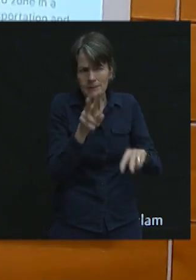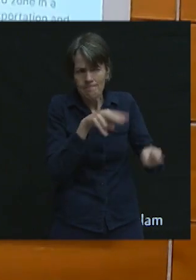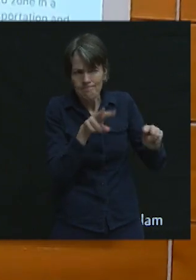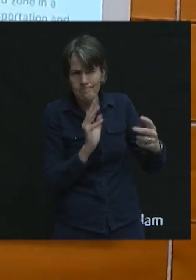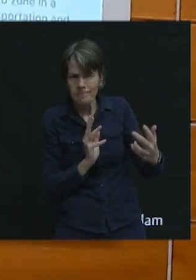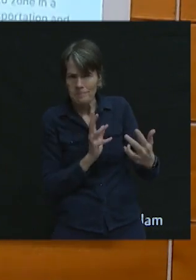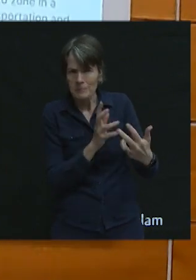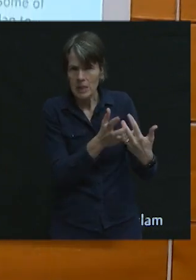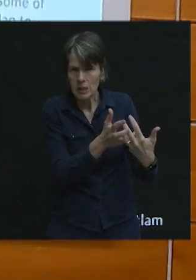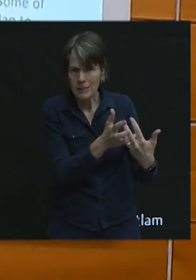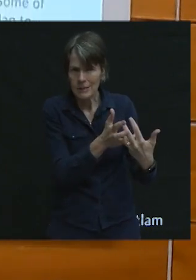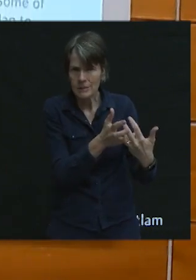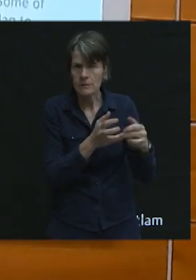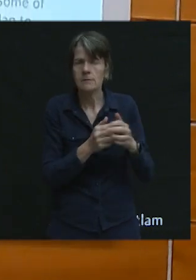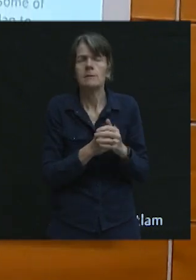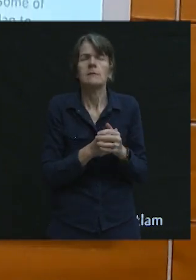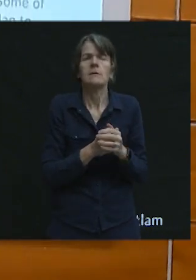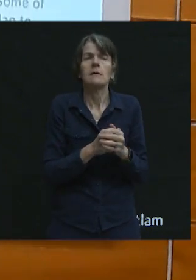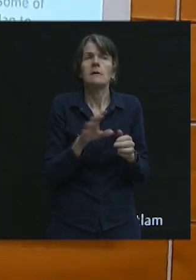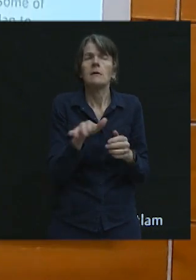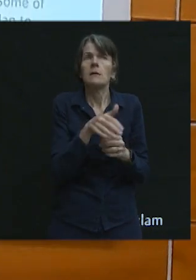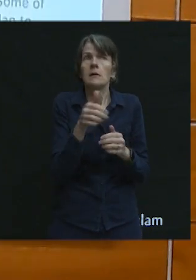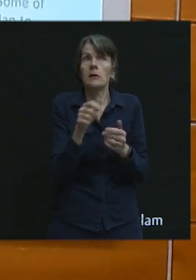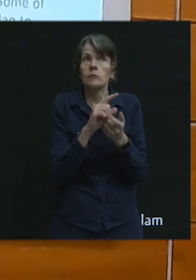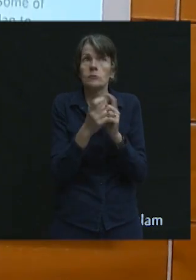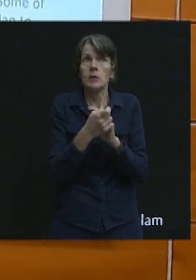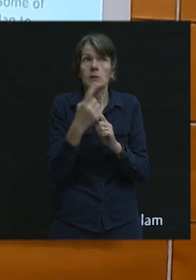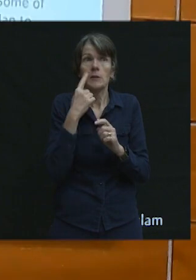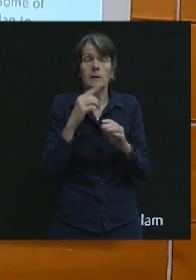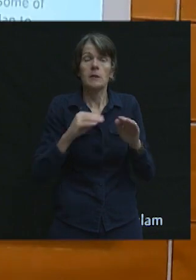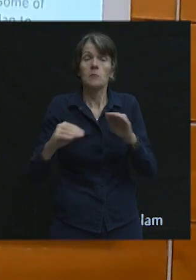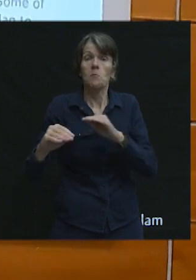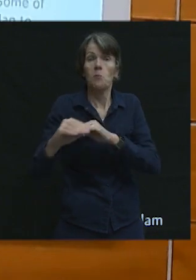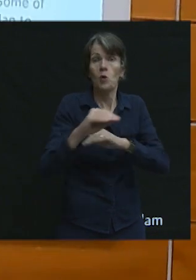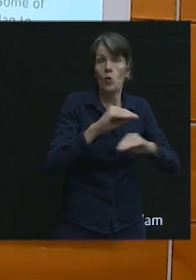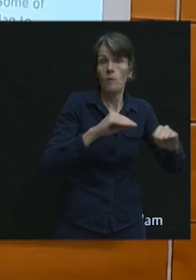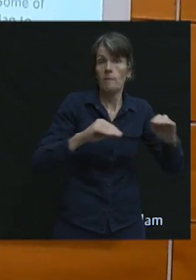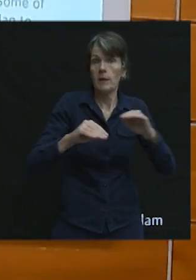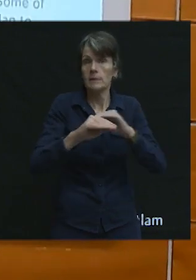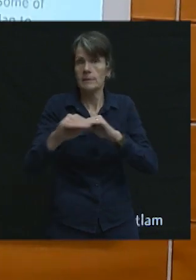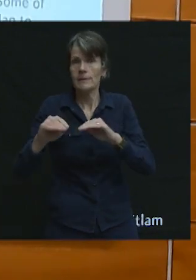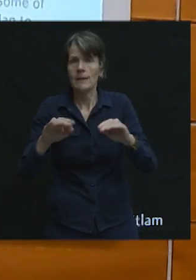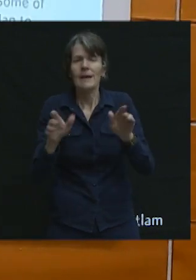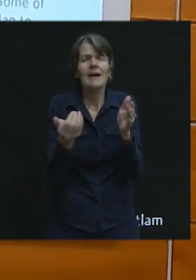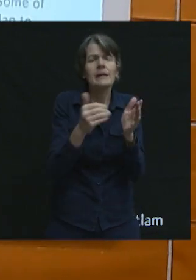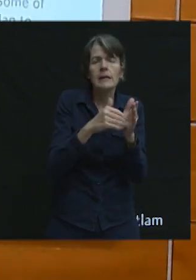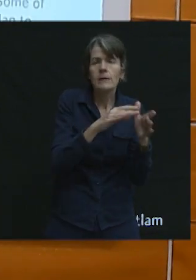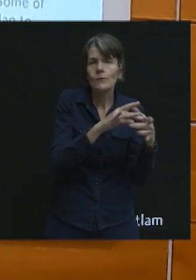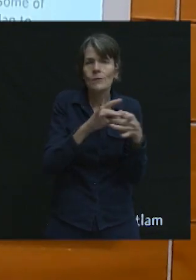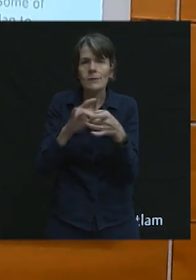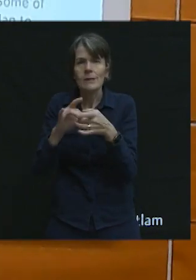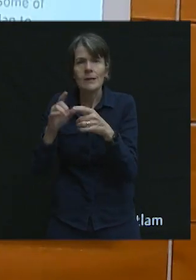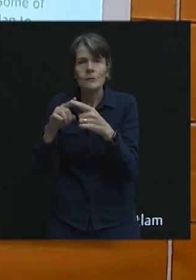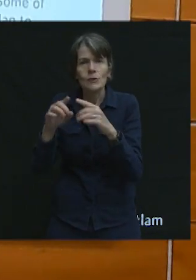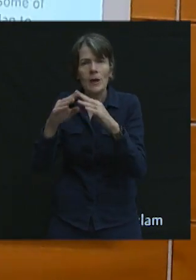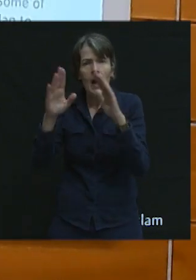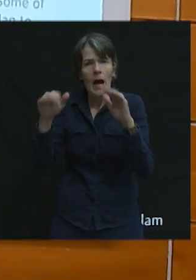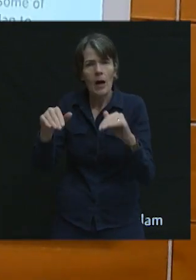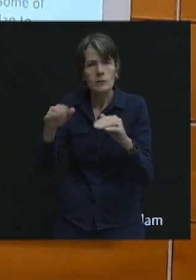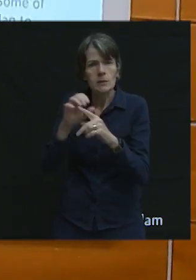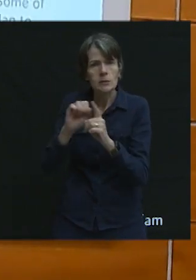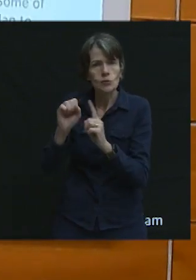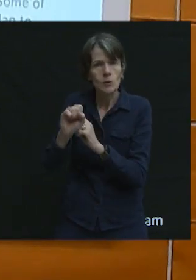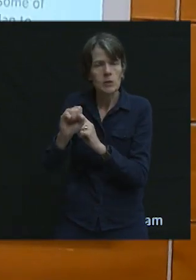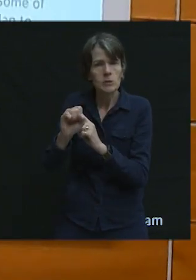have. Another change, I think, is the movement. Again, it's very related to the housing situation. The